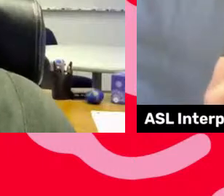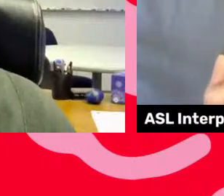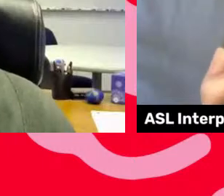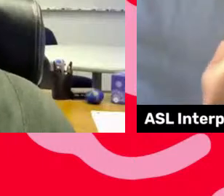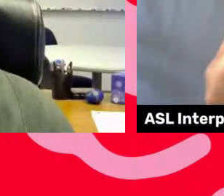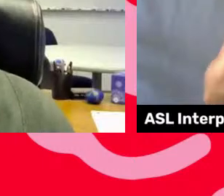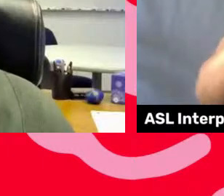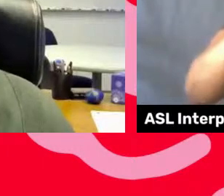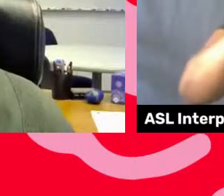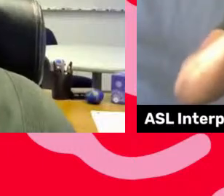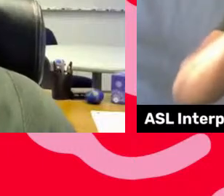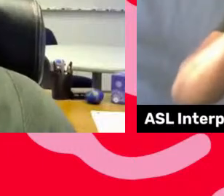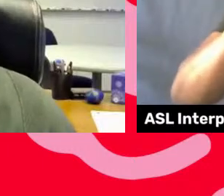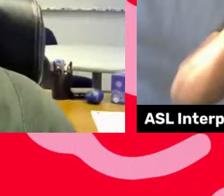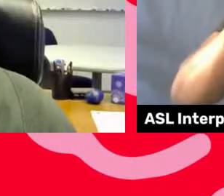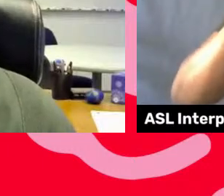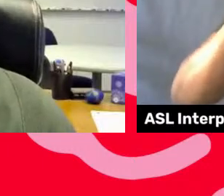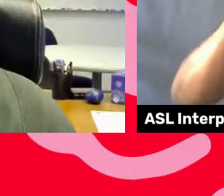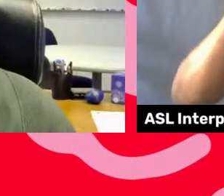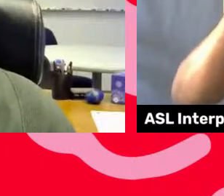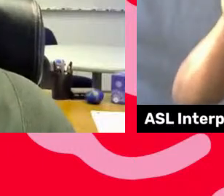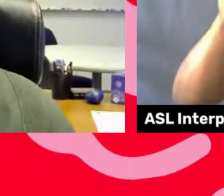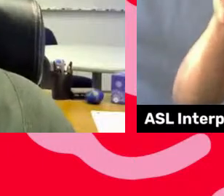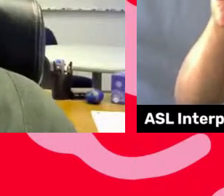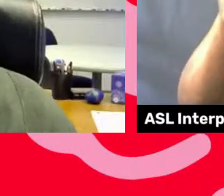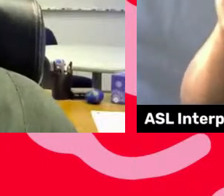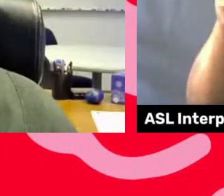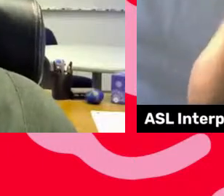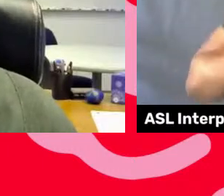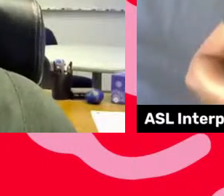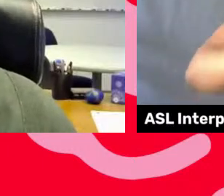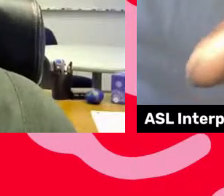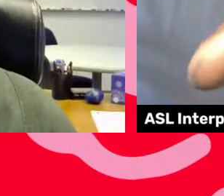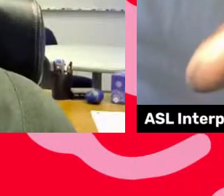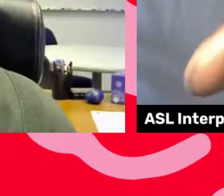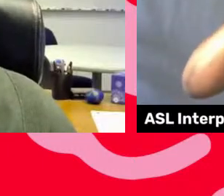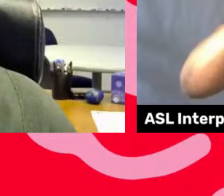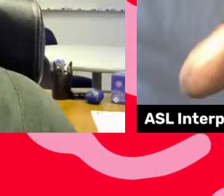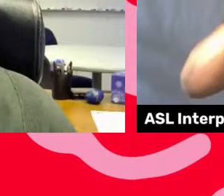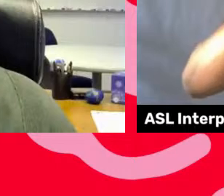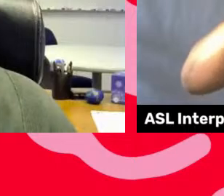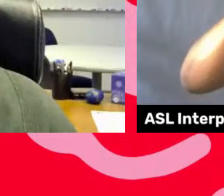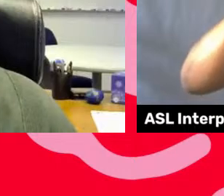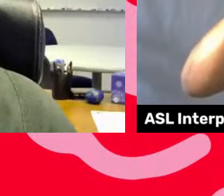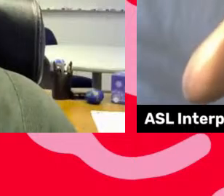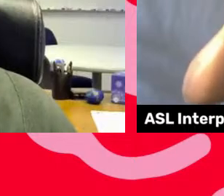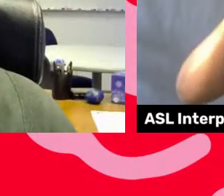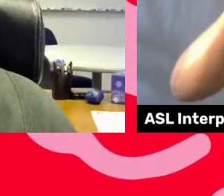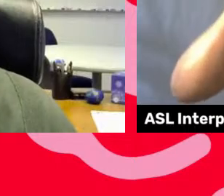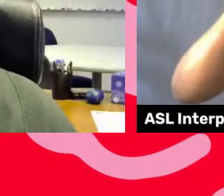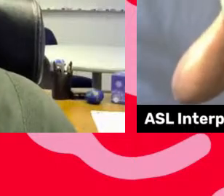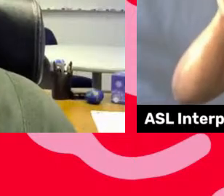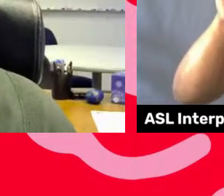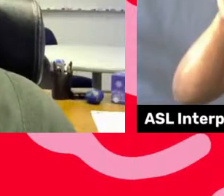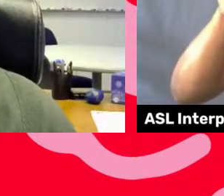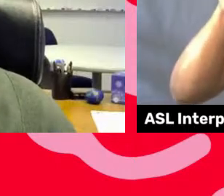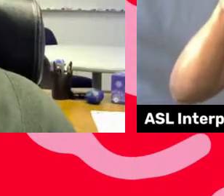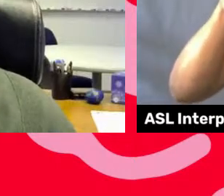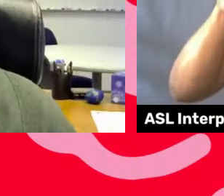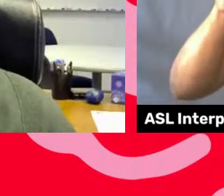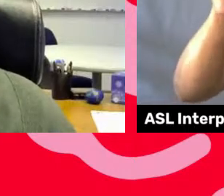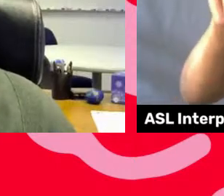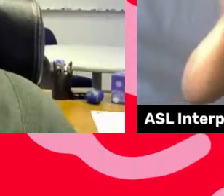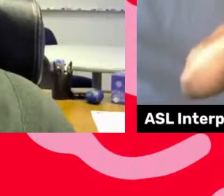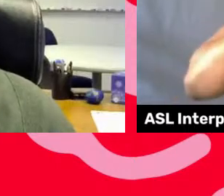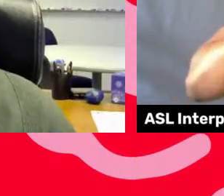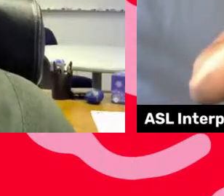by Associated Bank. I'm Tyana Clayton Mallett, Community Outreach Coordinator with Black